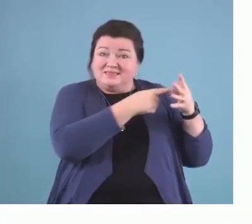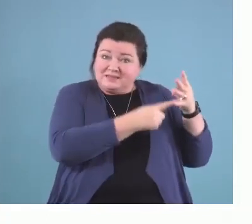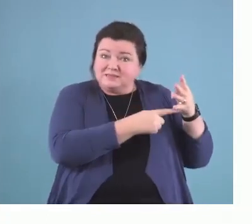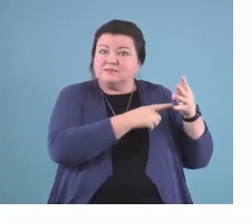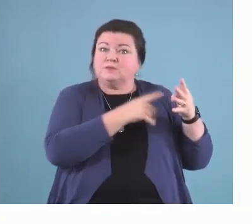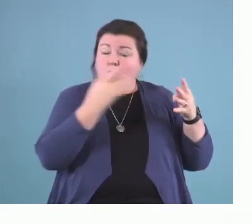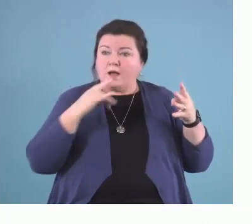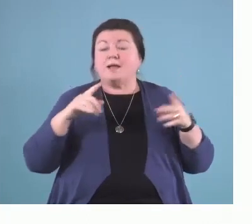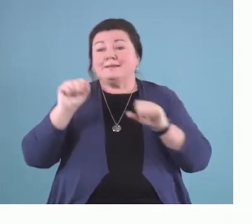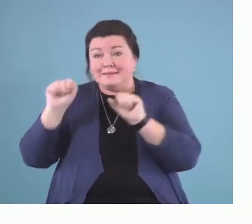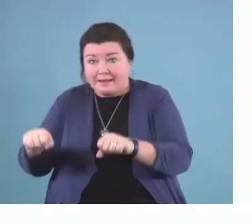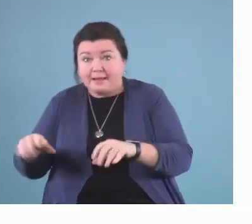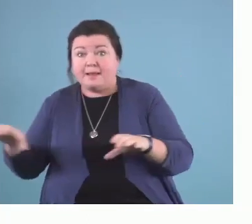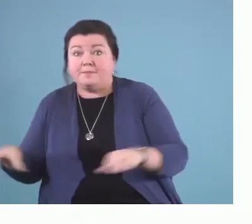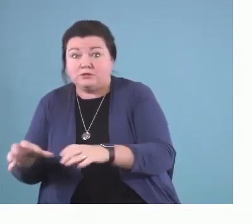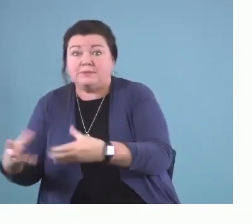participate.